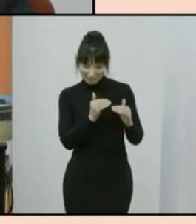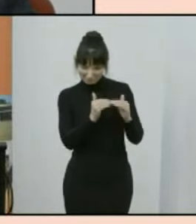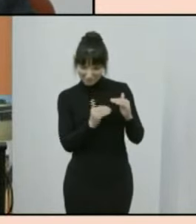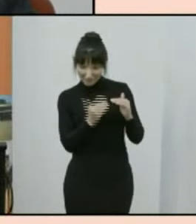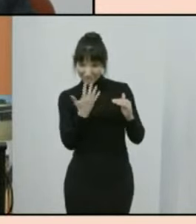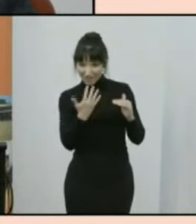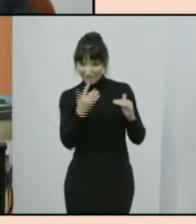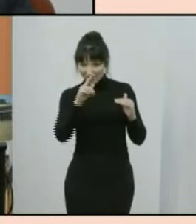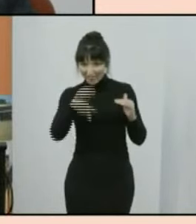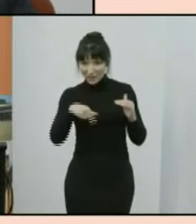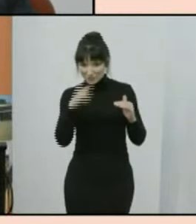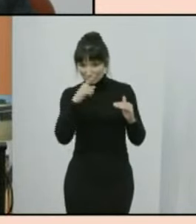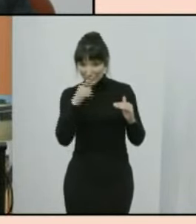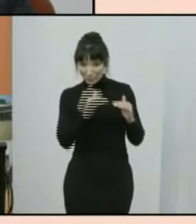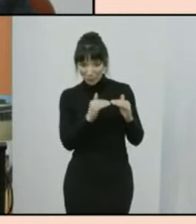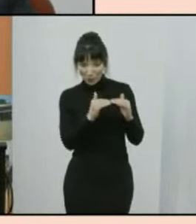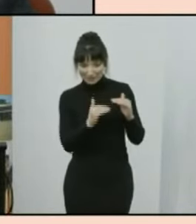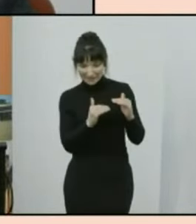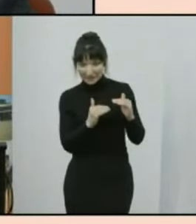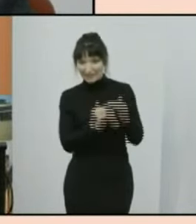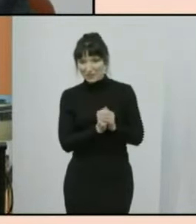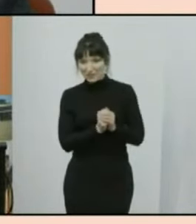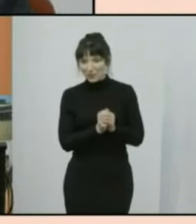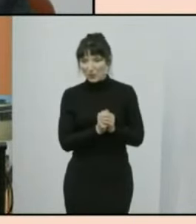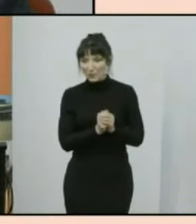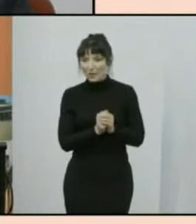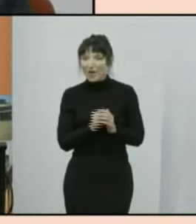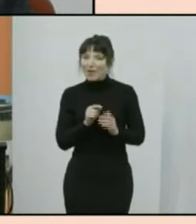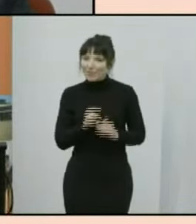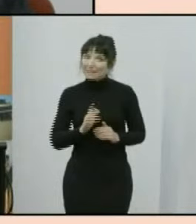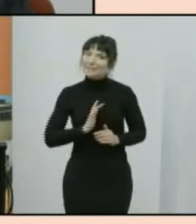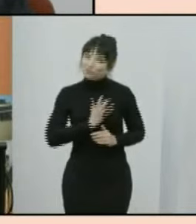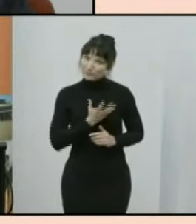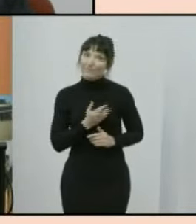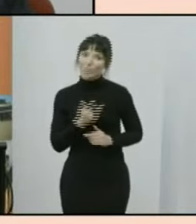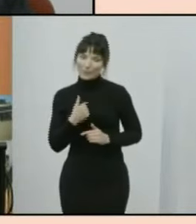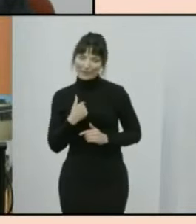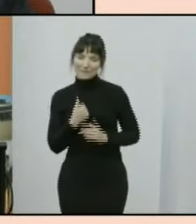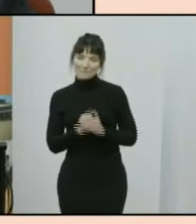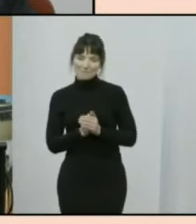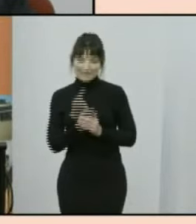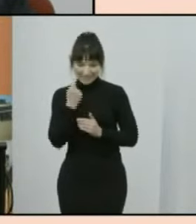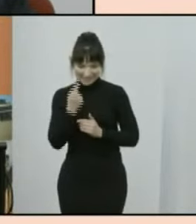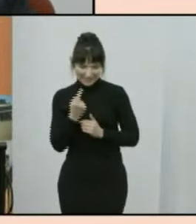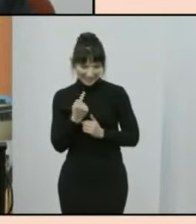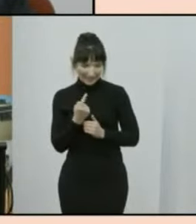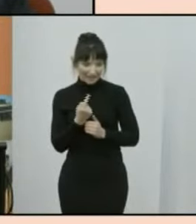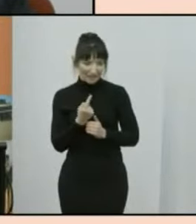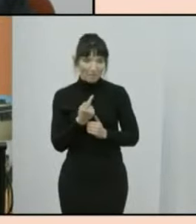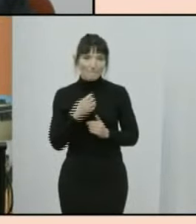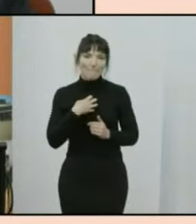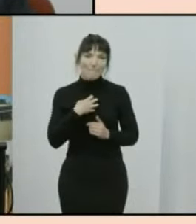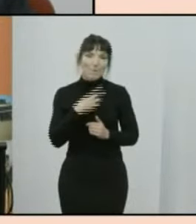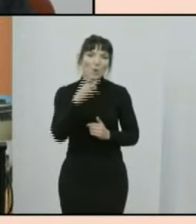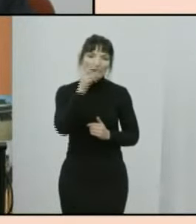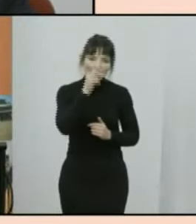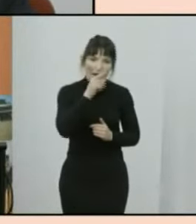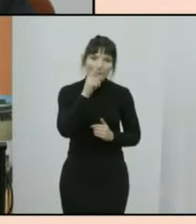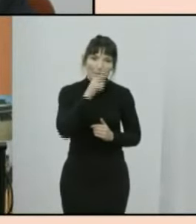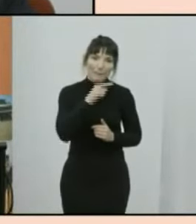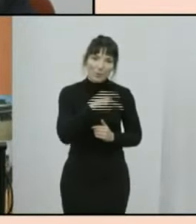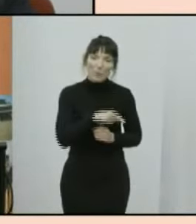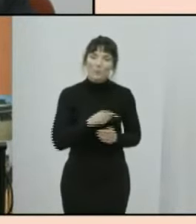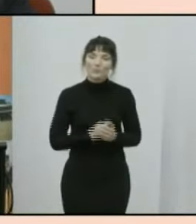um last august so the changing age distribution is is of interest um and um that has